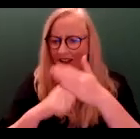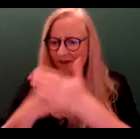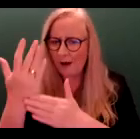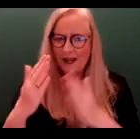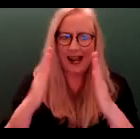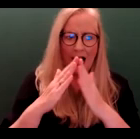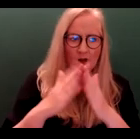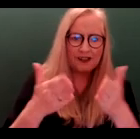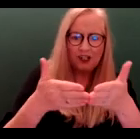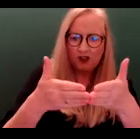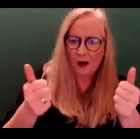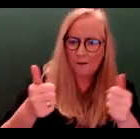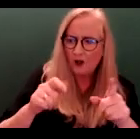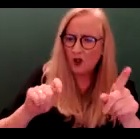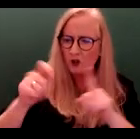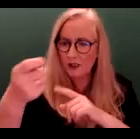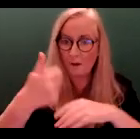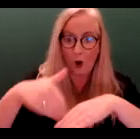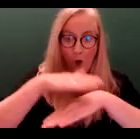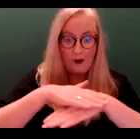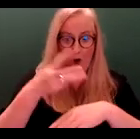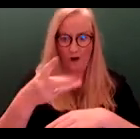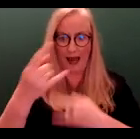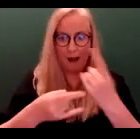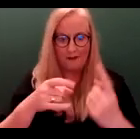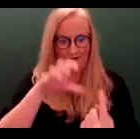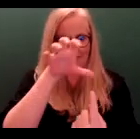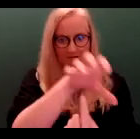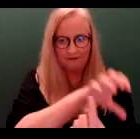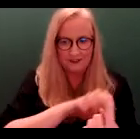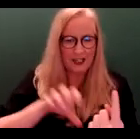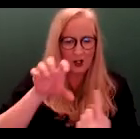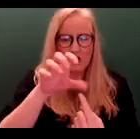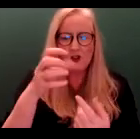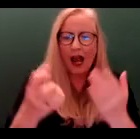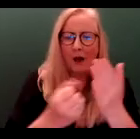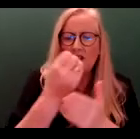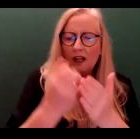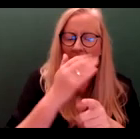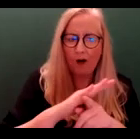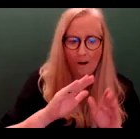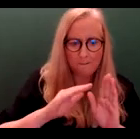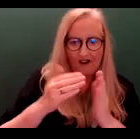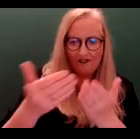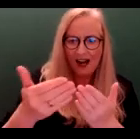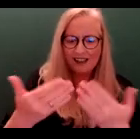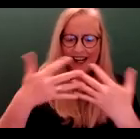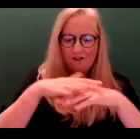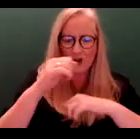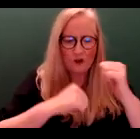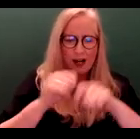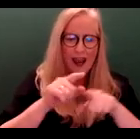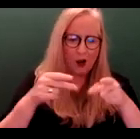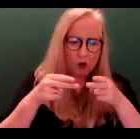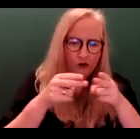retail and tourism and where this will take place. Objectives for the provision of infrastructure such as roads